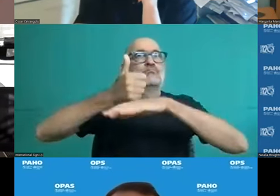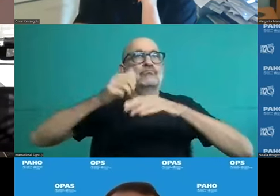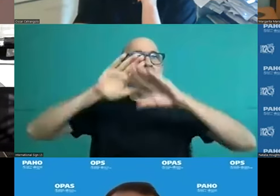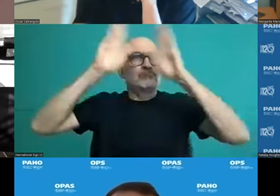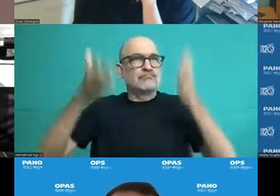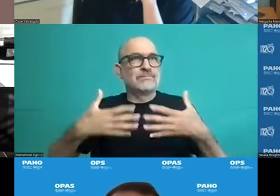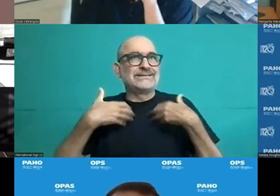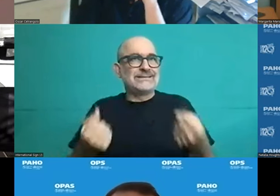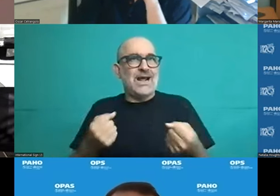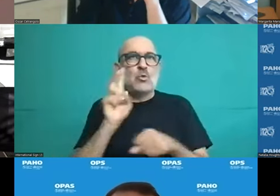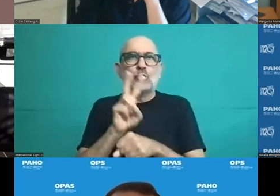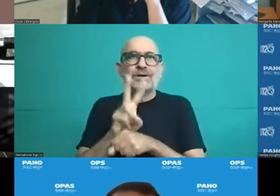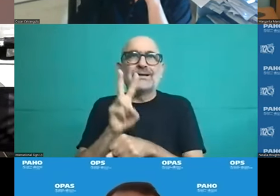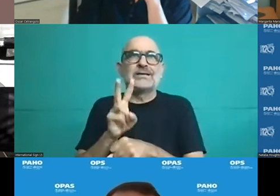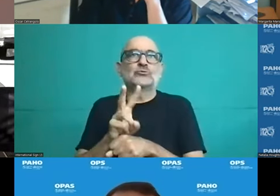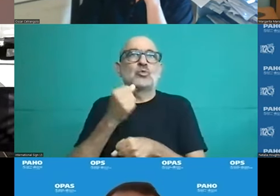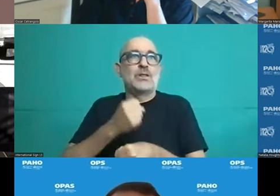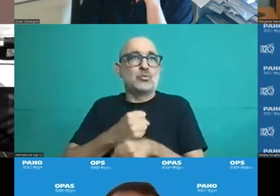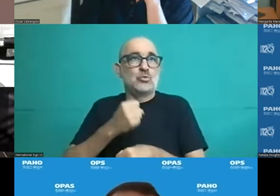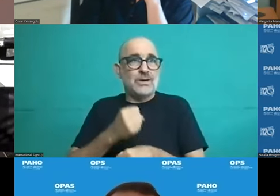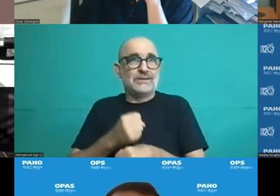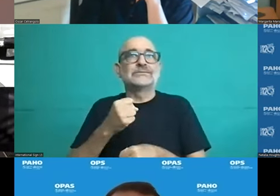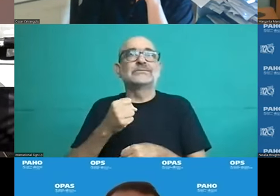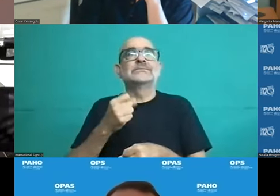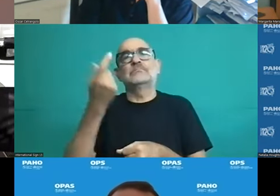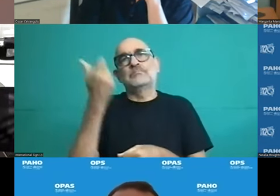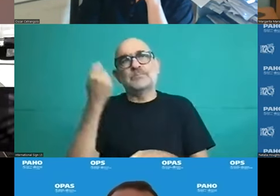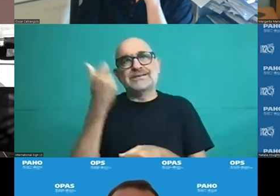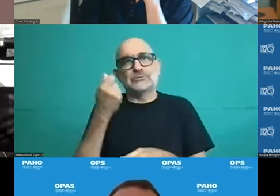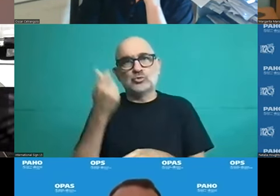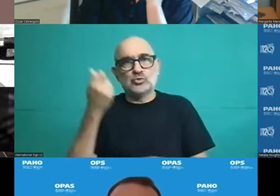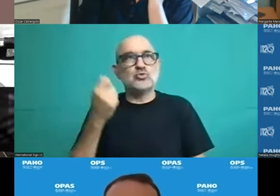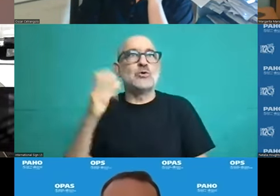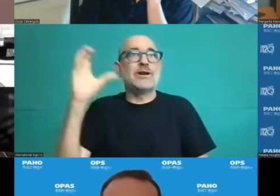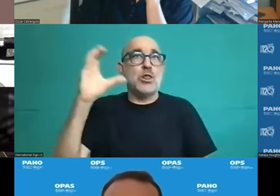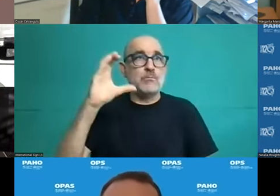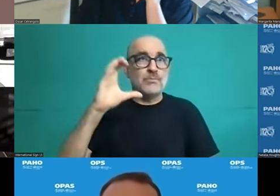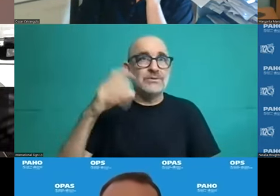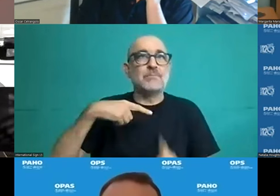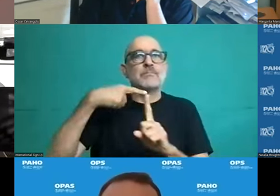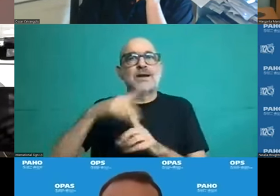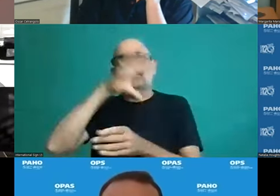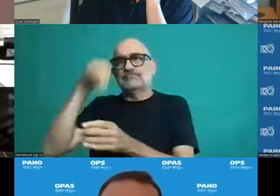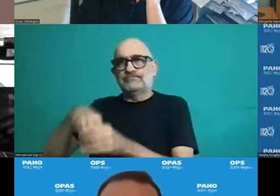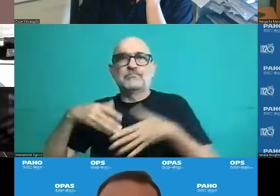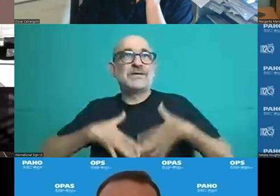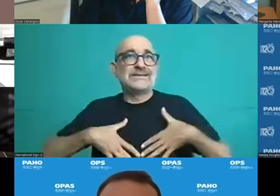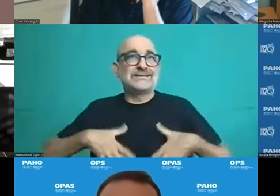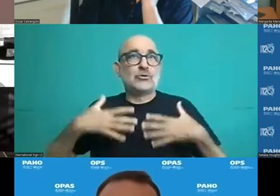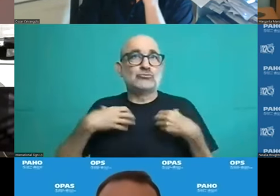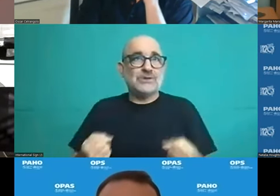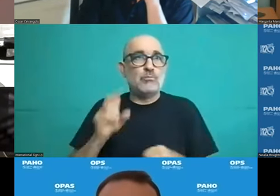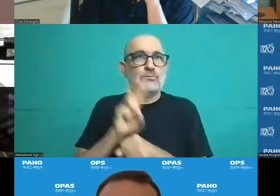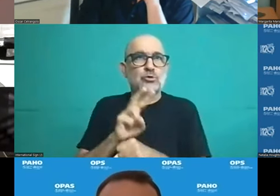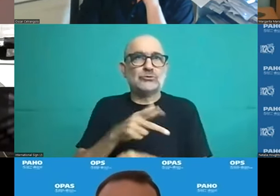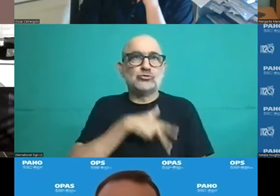Social Protection. Over to you, Dr. Escudero, for your participation. Thanks very much, Natalia. Good morning, everybody. It